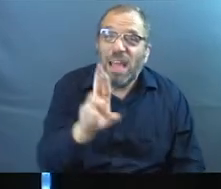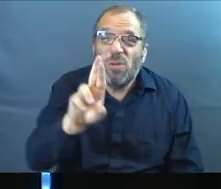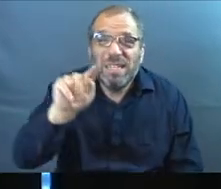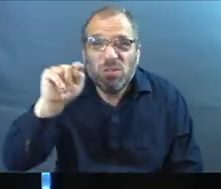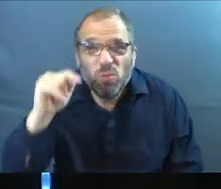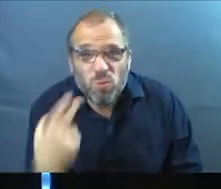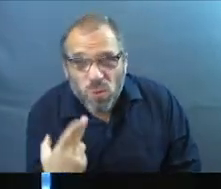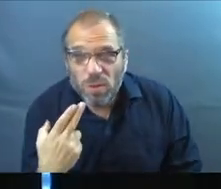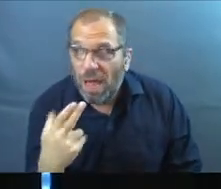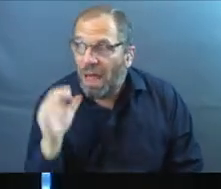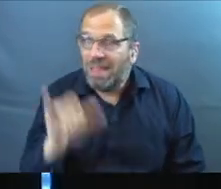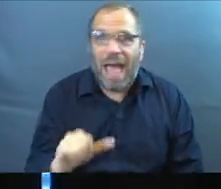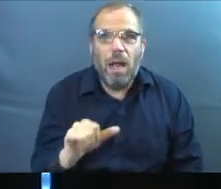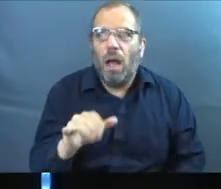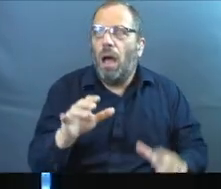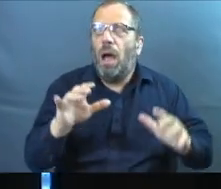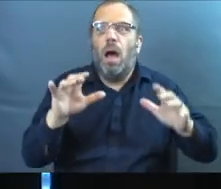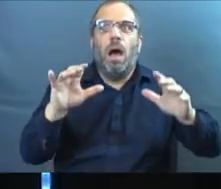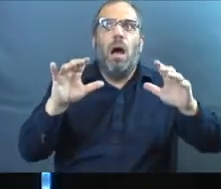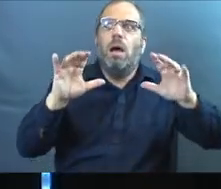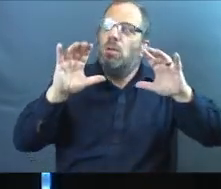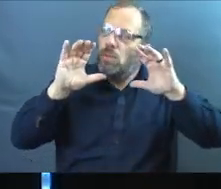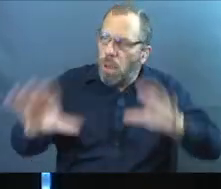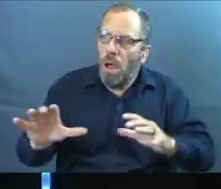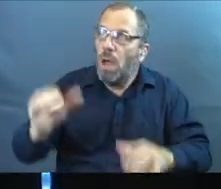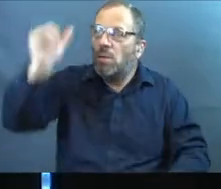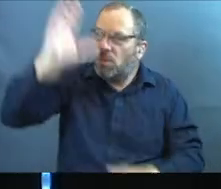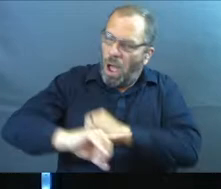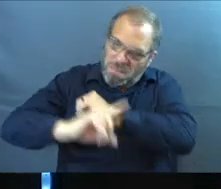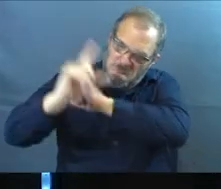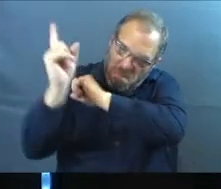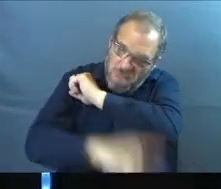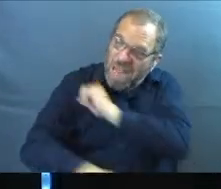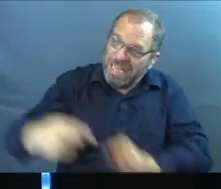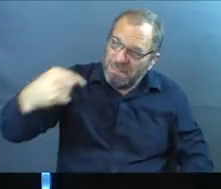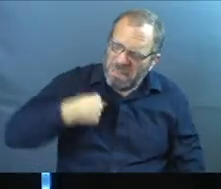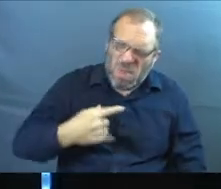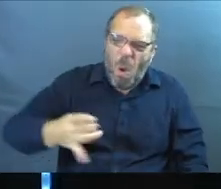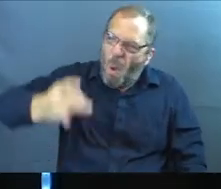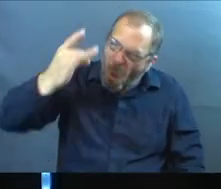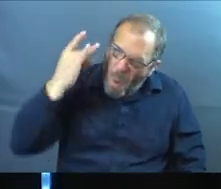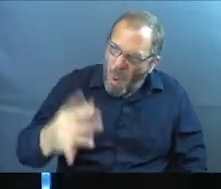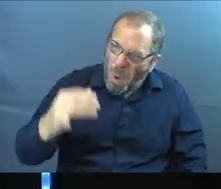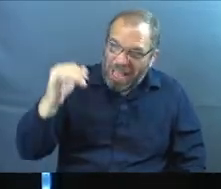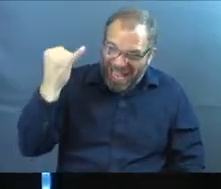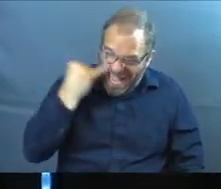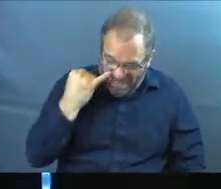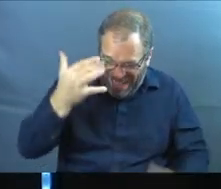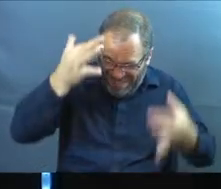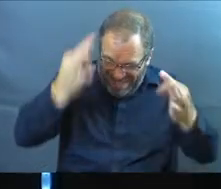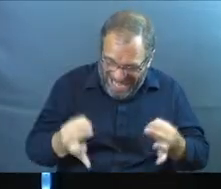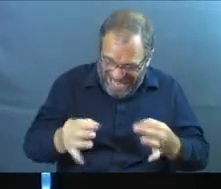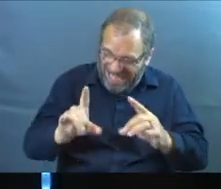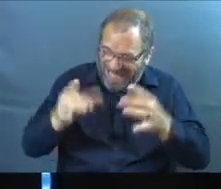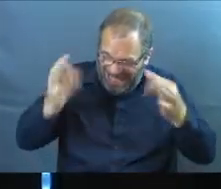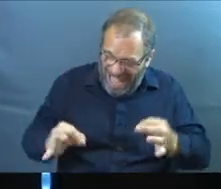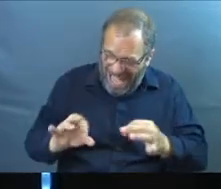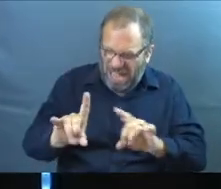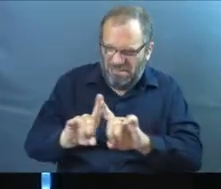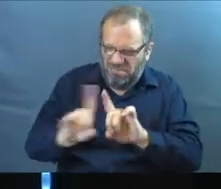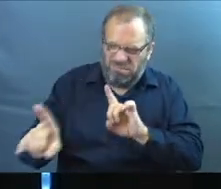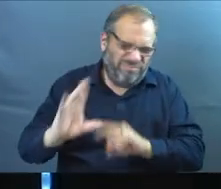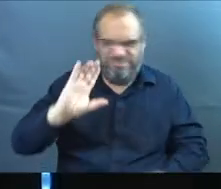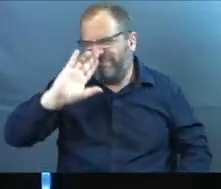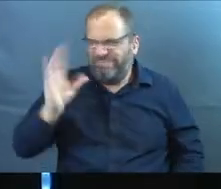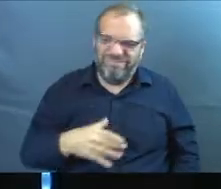Ruth. So much so that she's like, may God punish me severely if I even make the choice to go, maybe